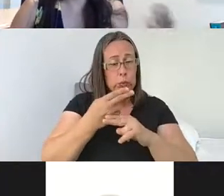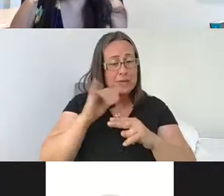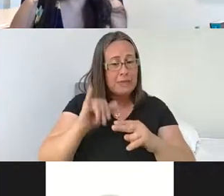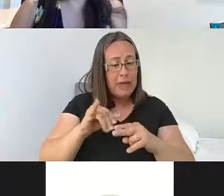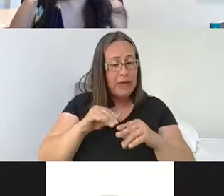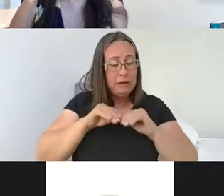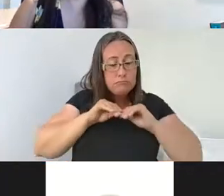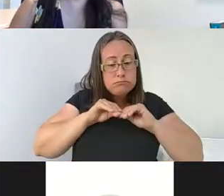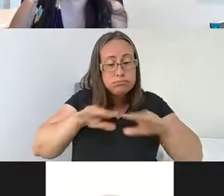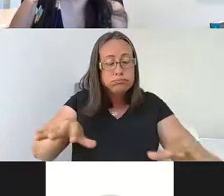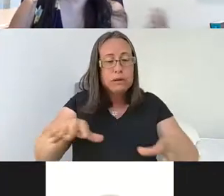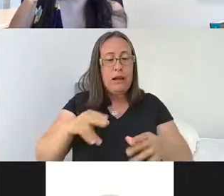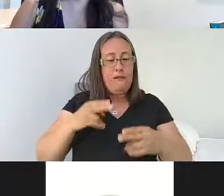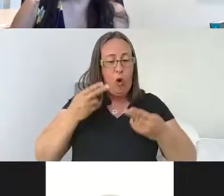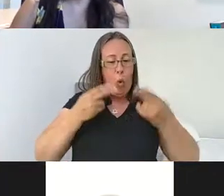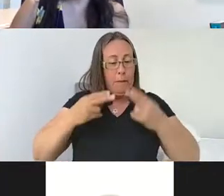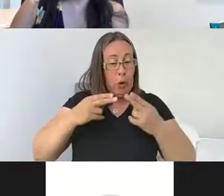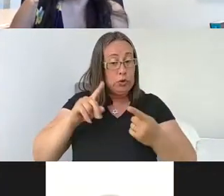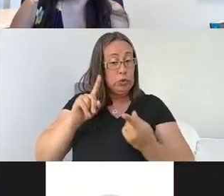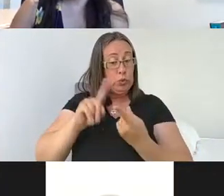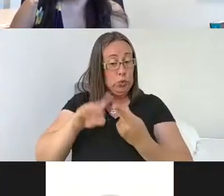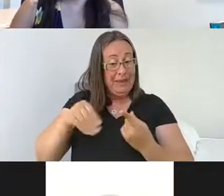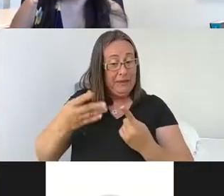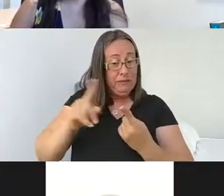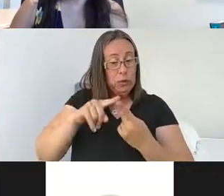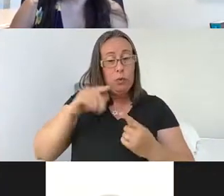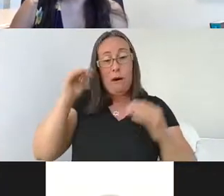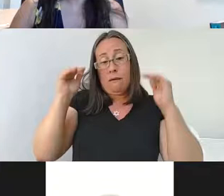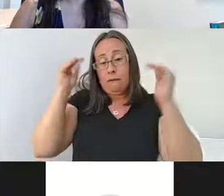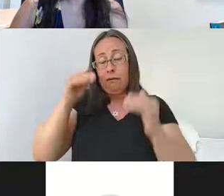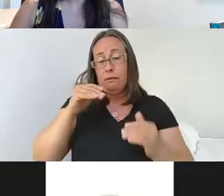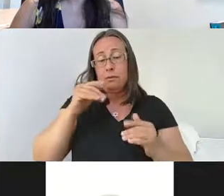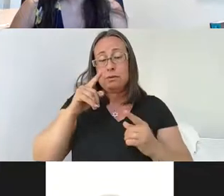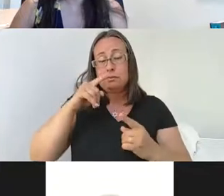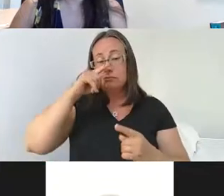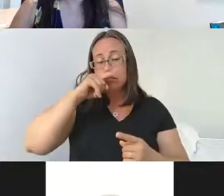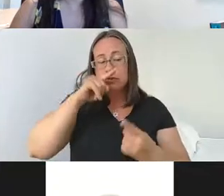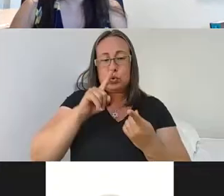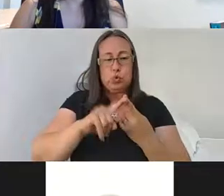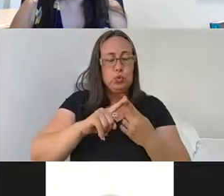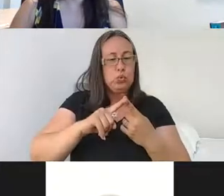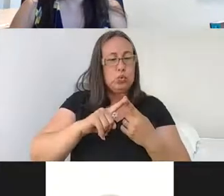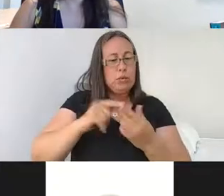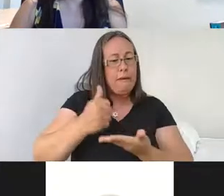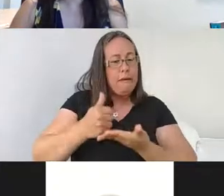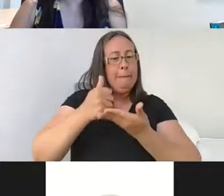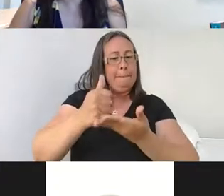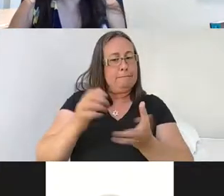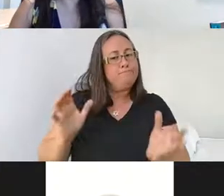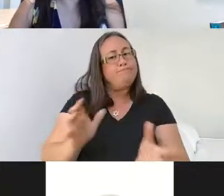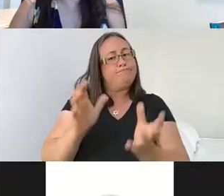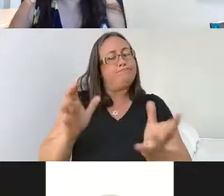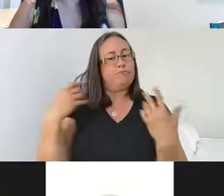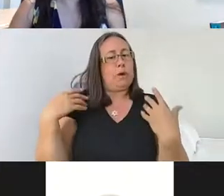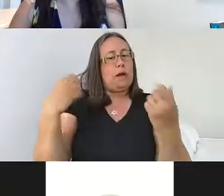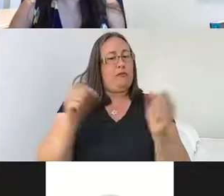hormones in an adult to help support recovery of the hippocampal function. And so those are some of the studies that we have sort of future